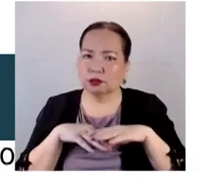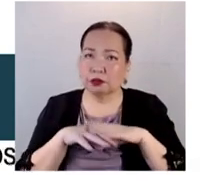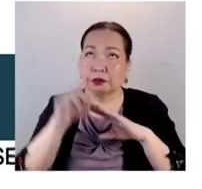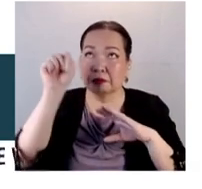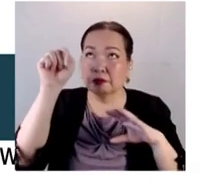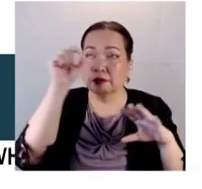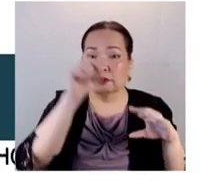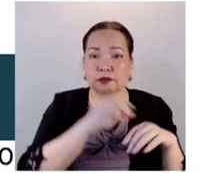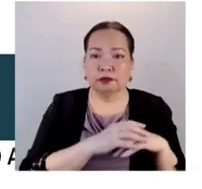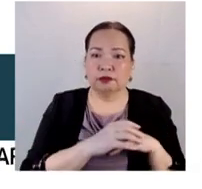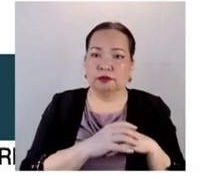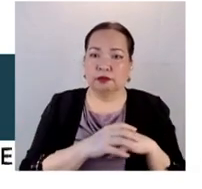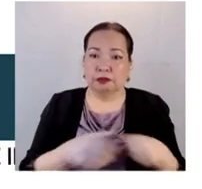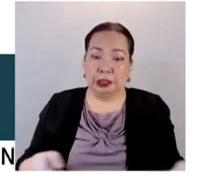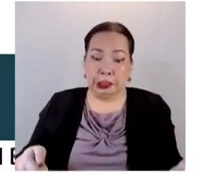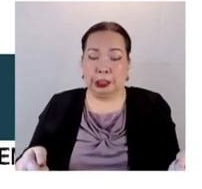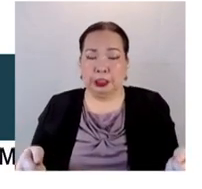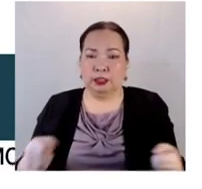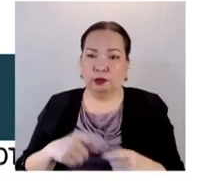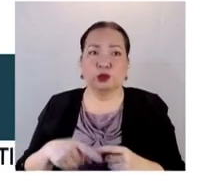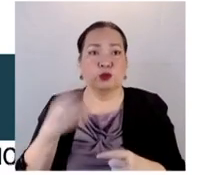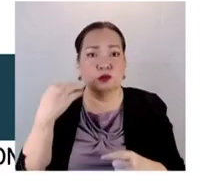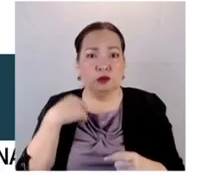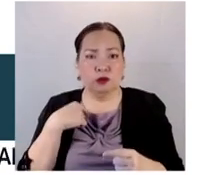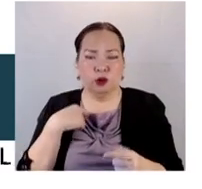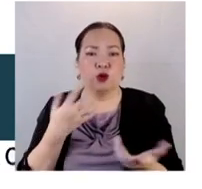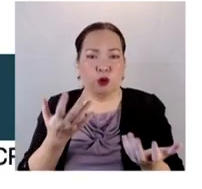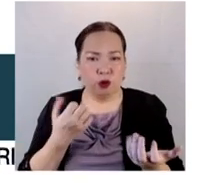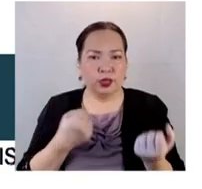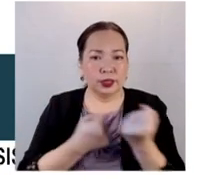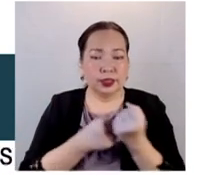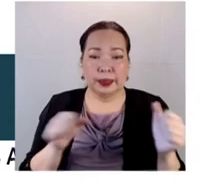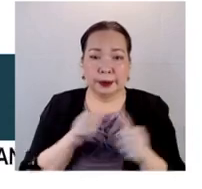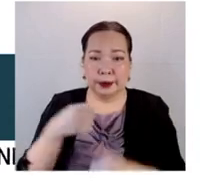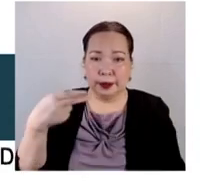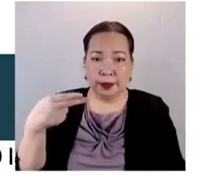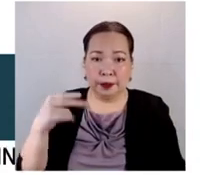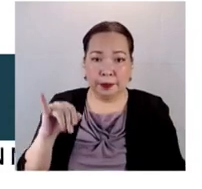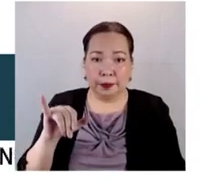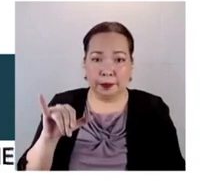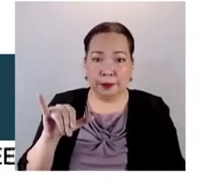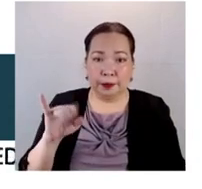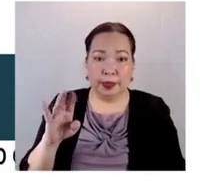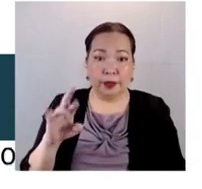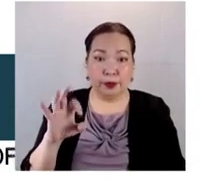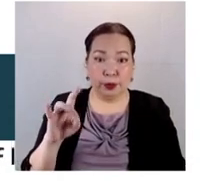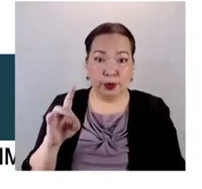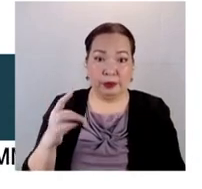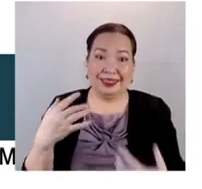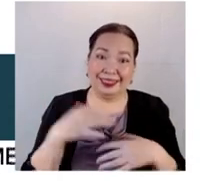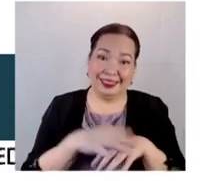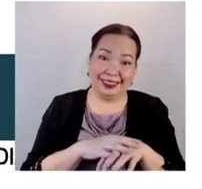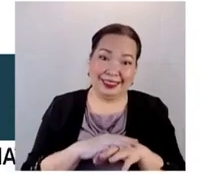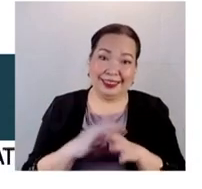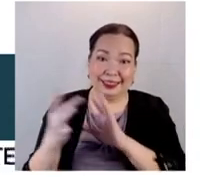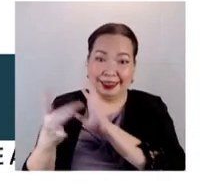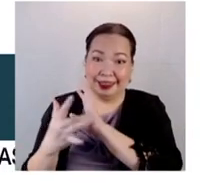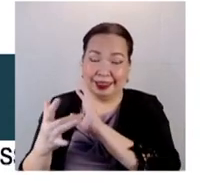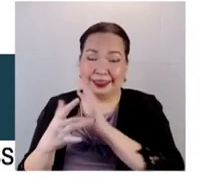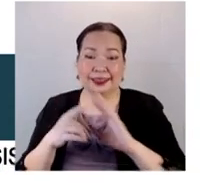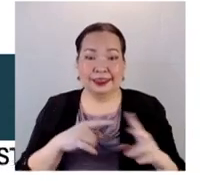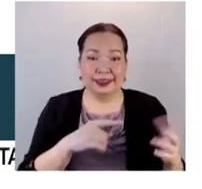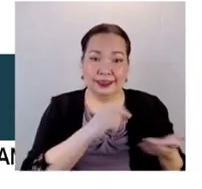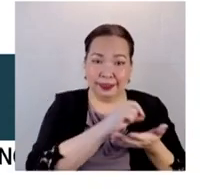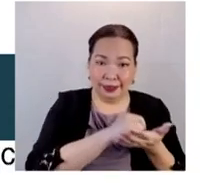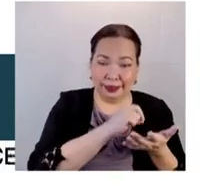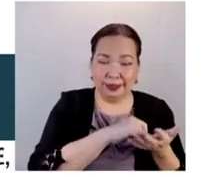Personally, I had been supporting the hybrid system of election when Senator Amy Marcus was then the chairperson